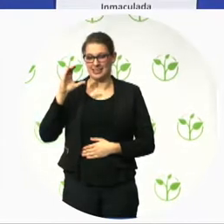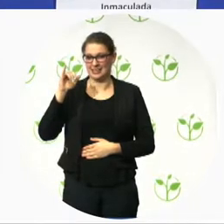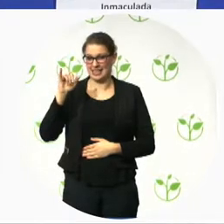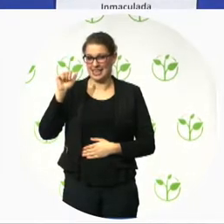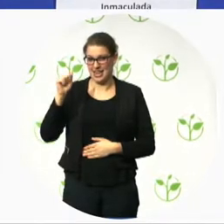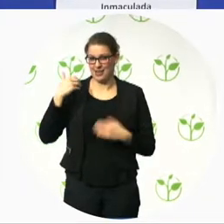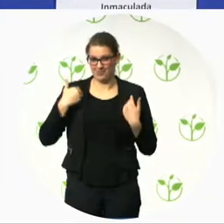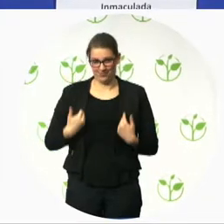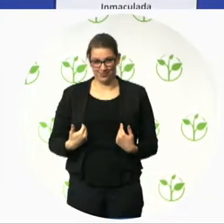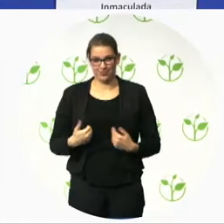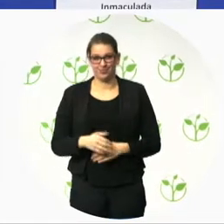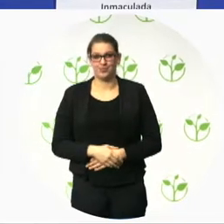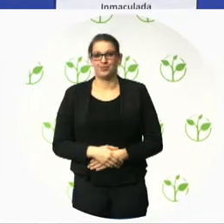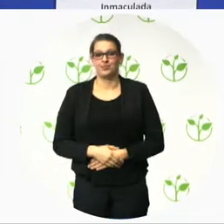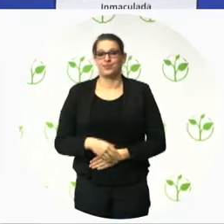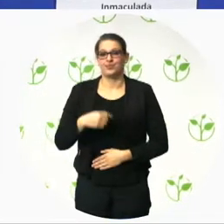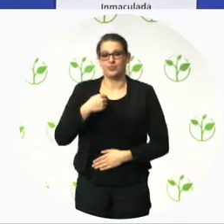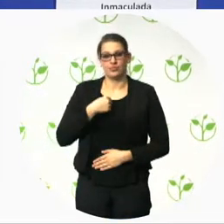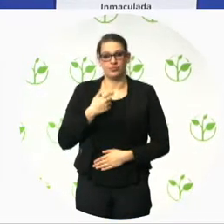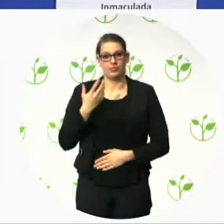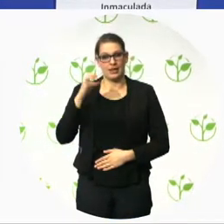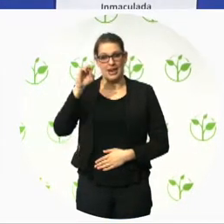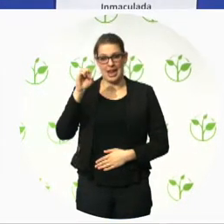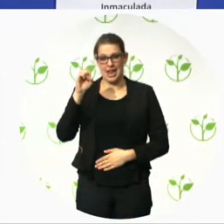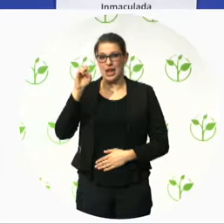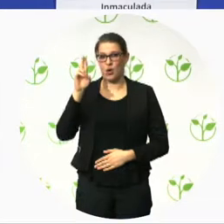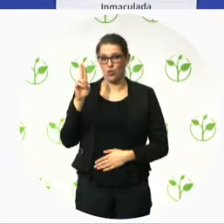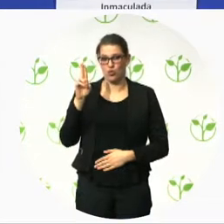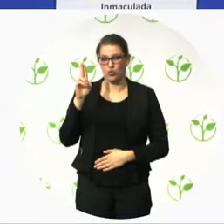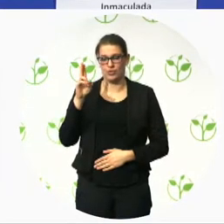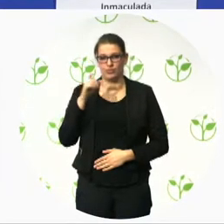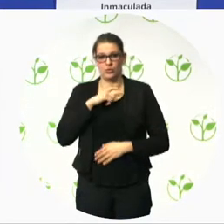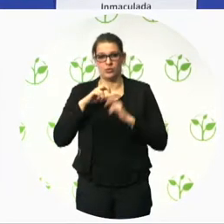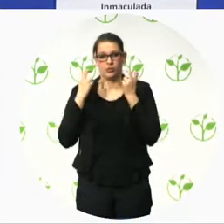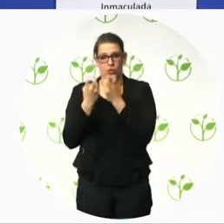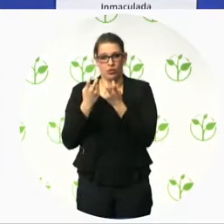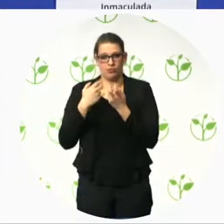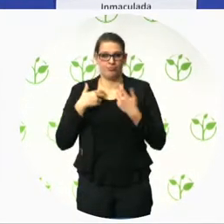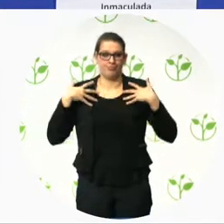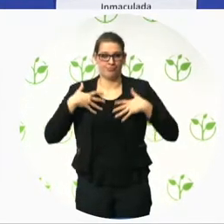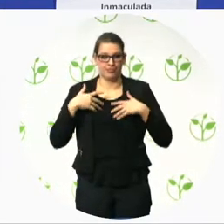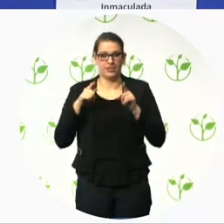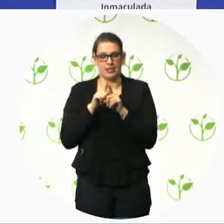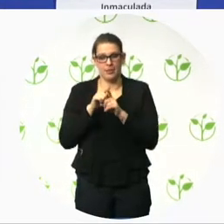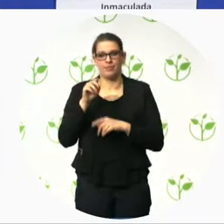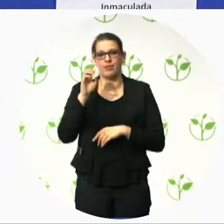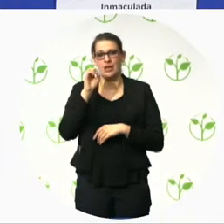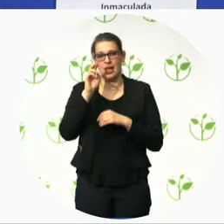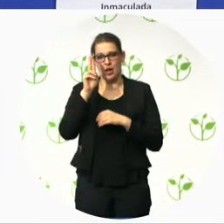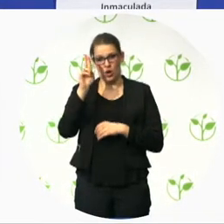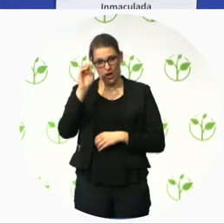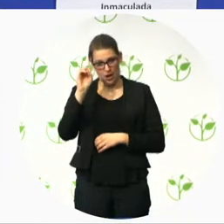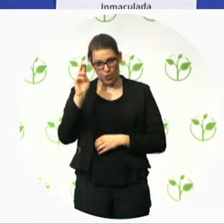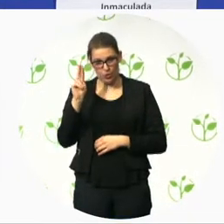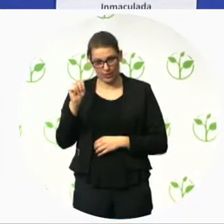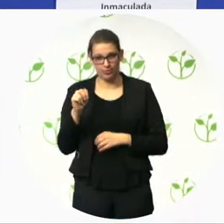and inclusion and I am going to be your moderator for this session. This is